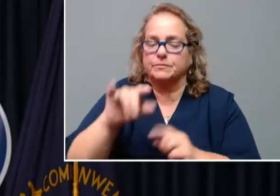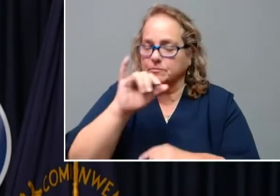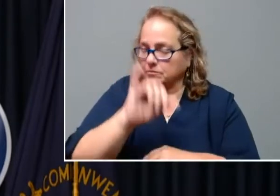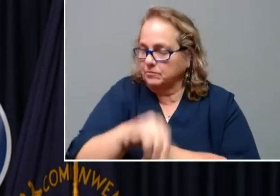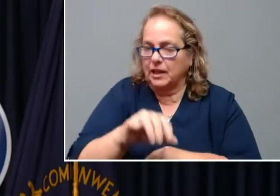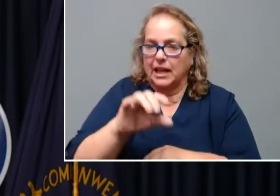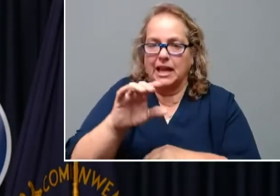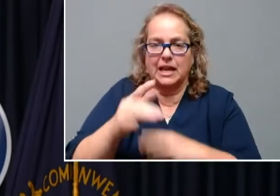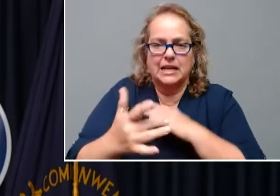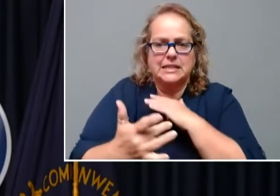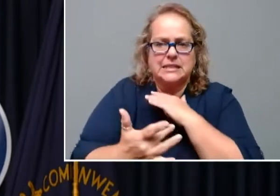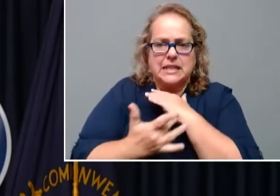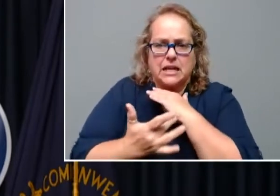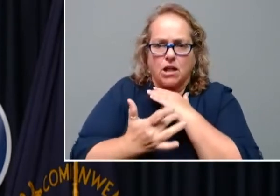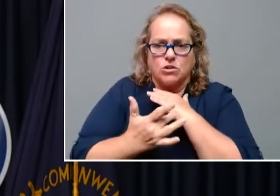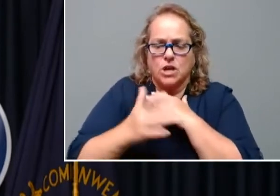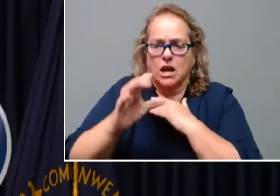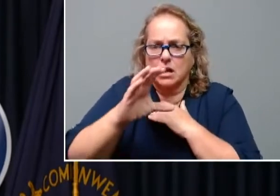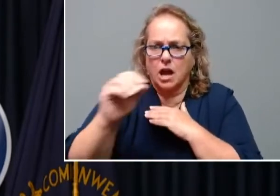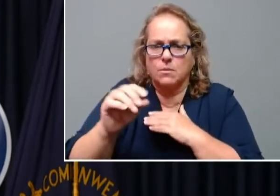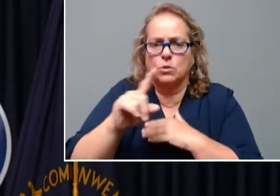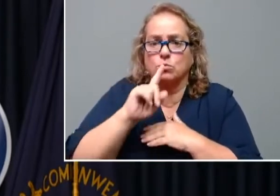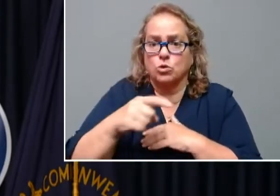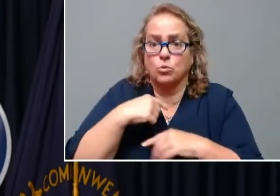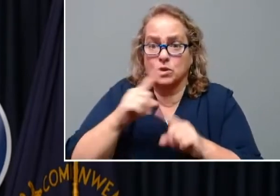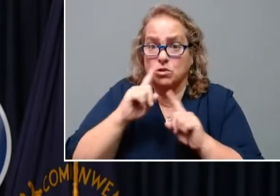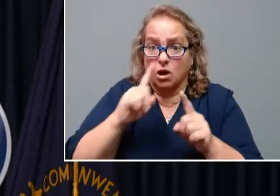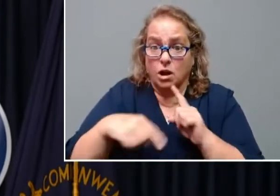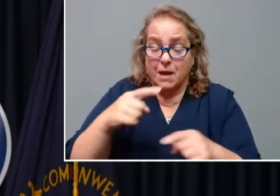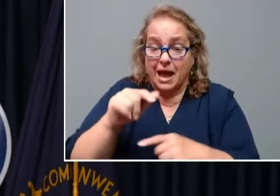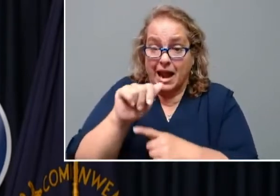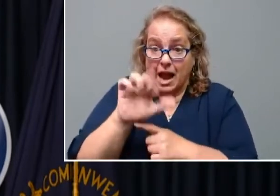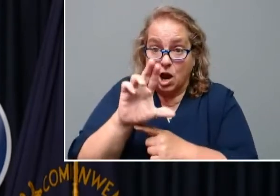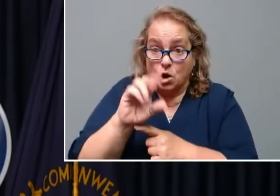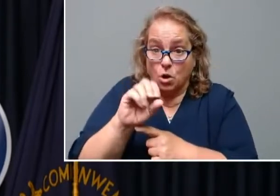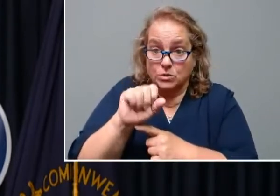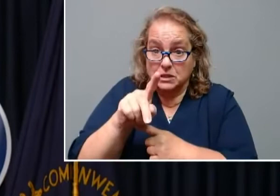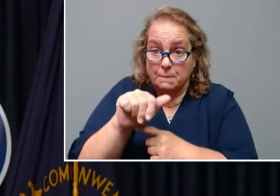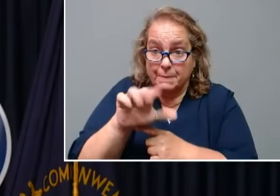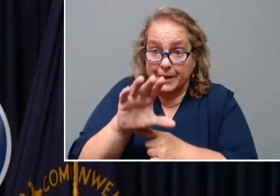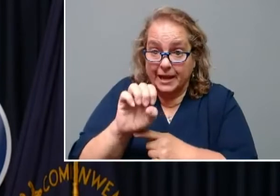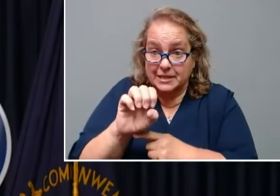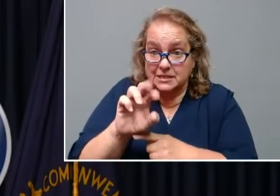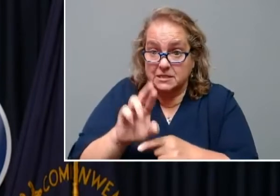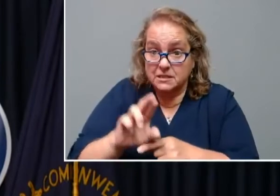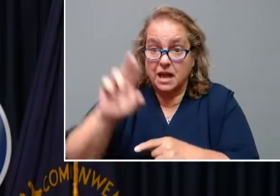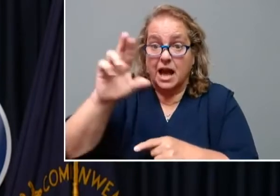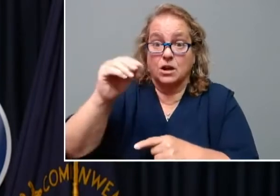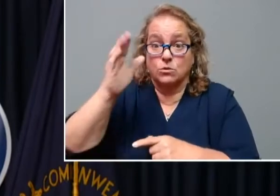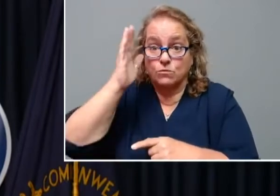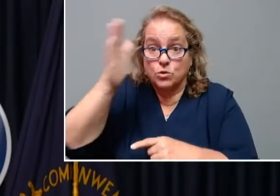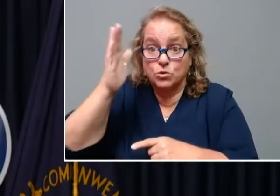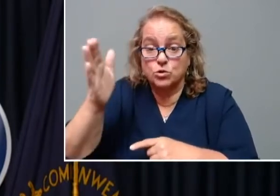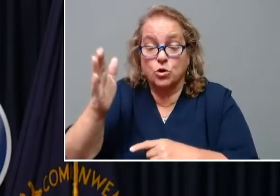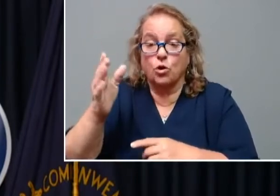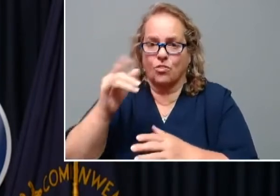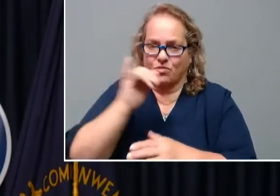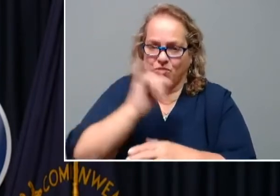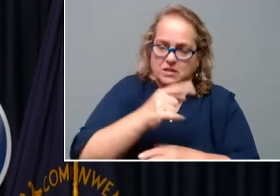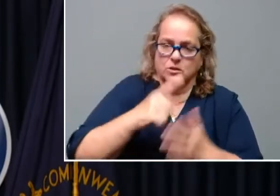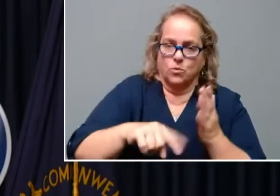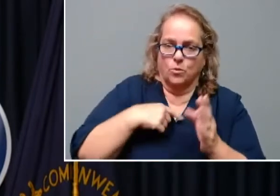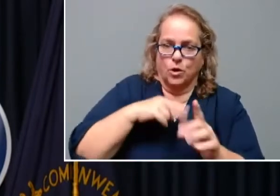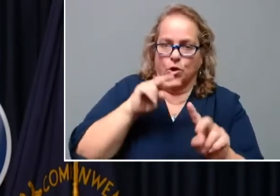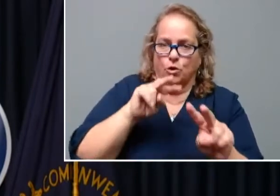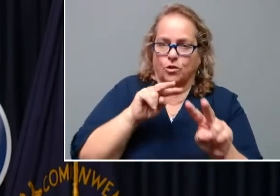This is truly when we talk about aerospace and jobs of the future, exactly what we are looking for. And they have partnered